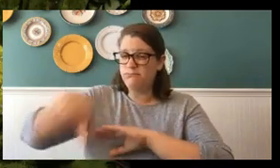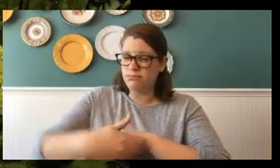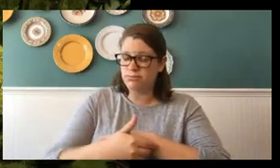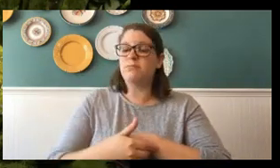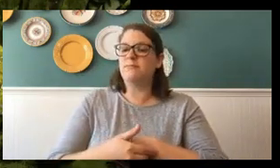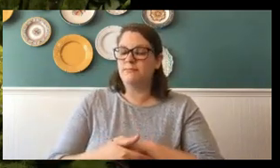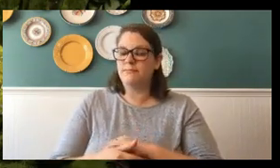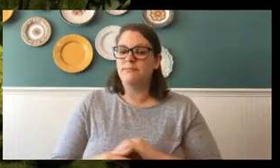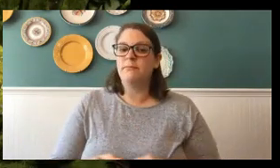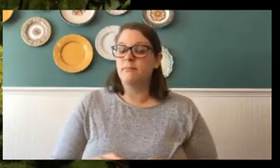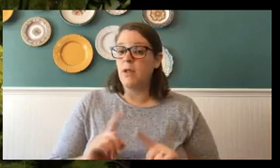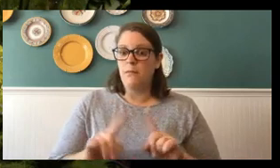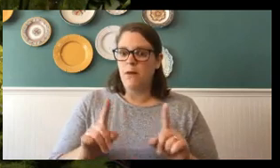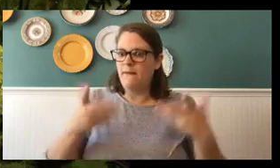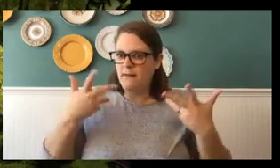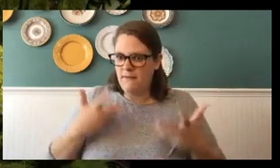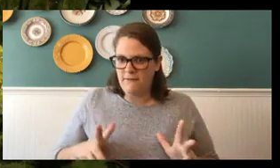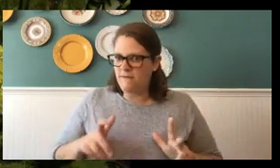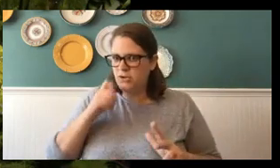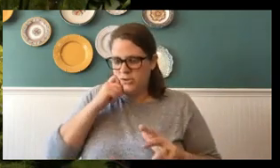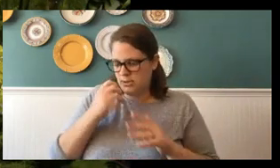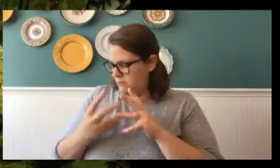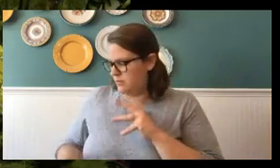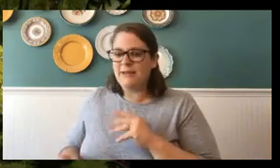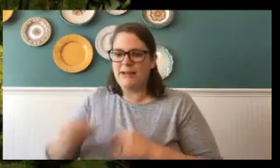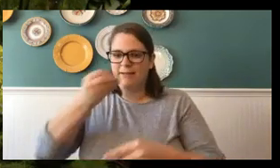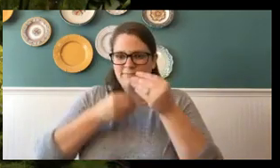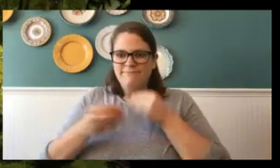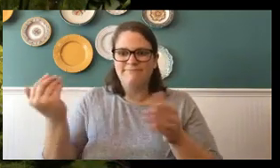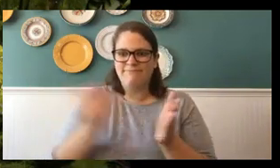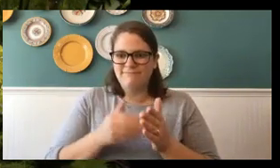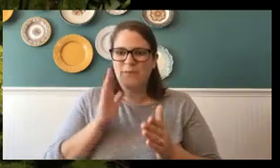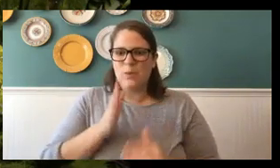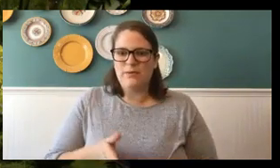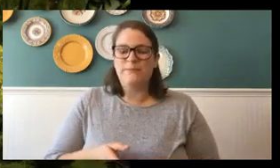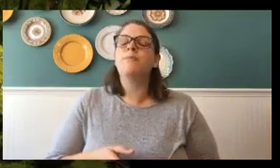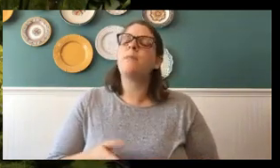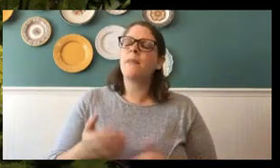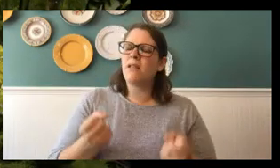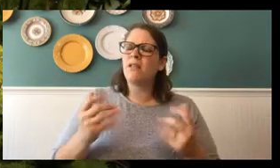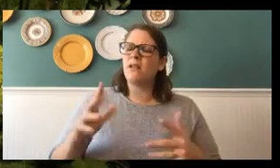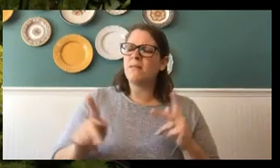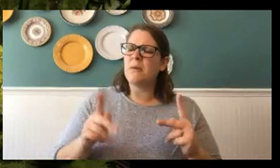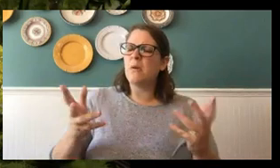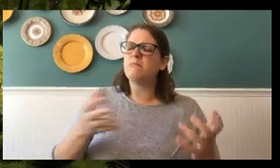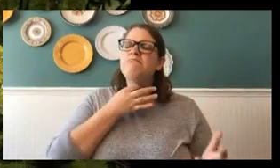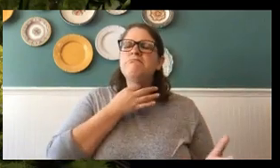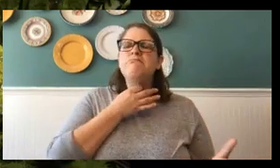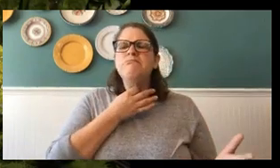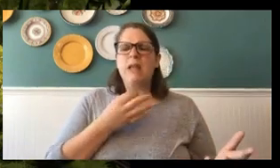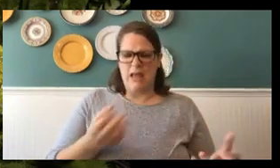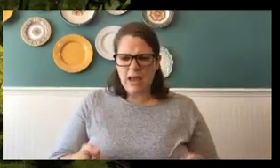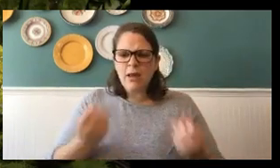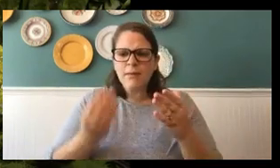break to shed that skin. But then once they're done, let the eating games begin. A lot of people sometimes want to know, well, how many plants do I need?